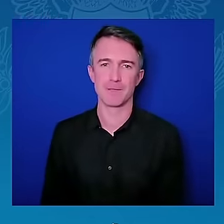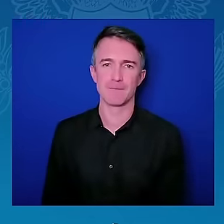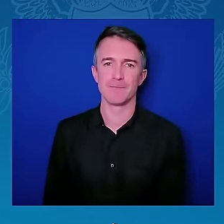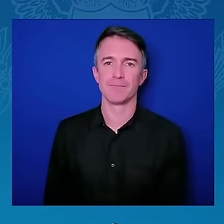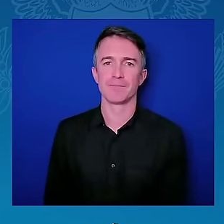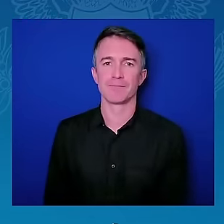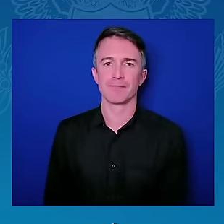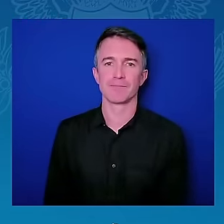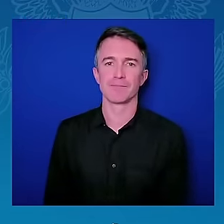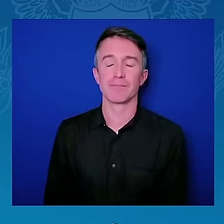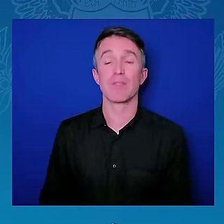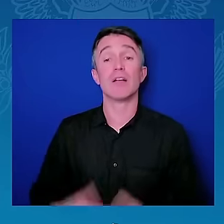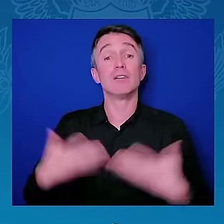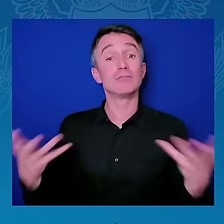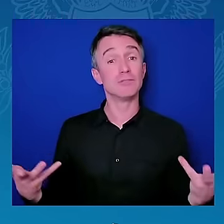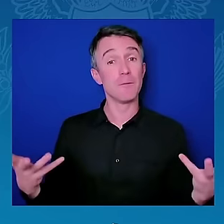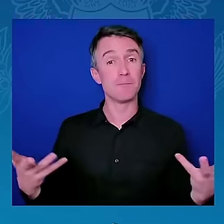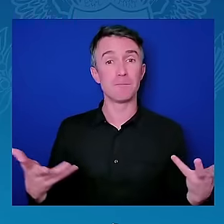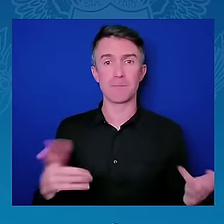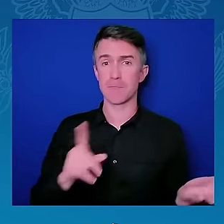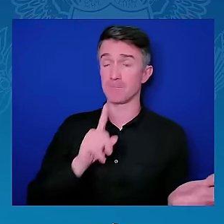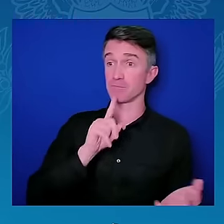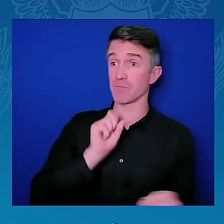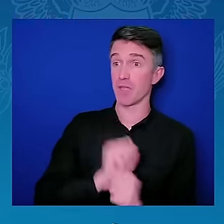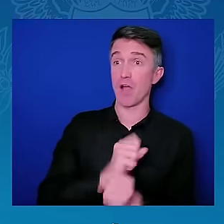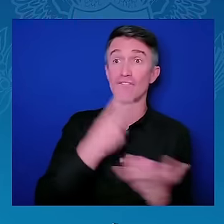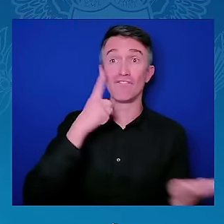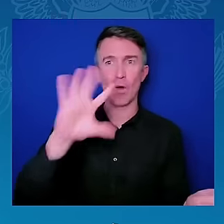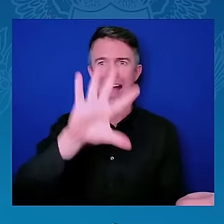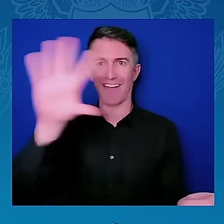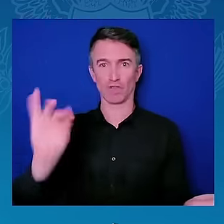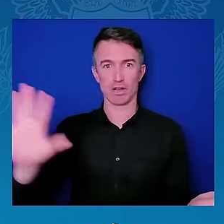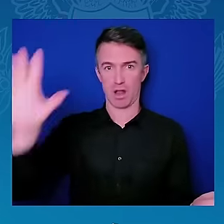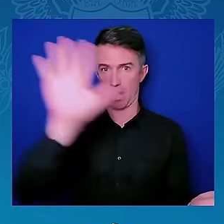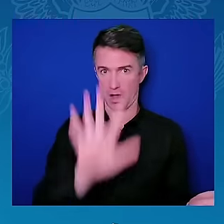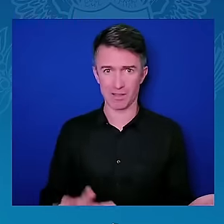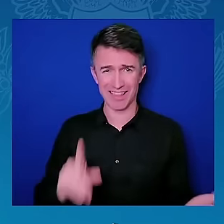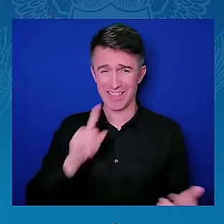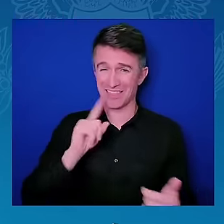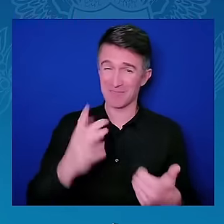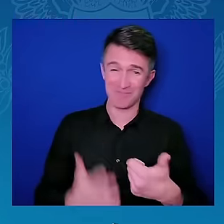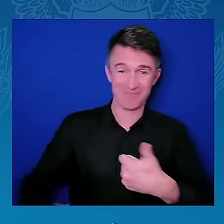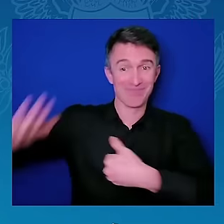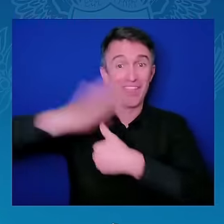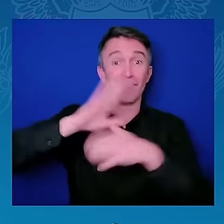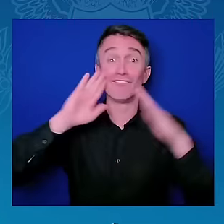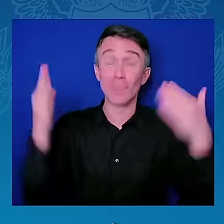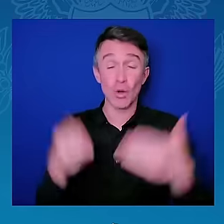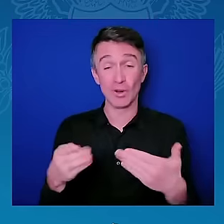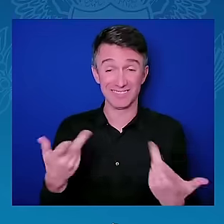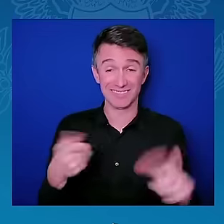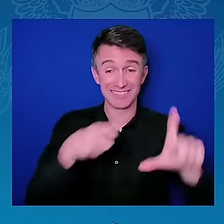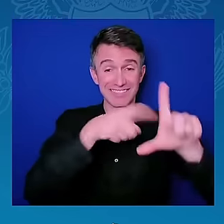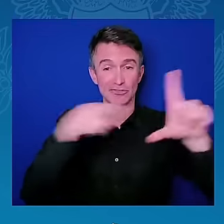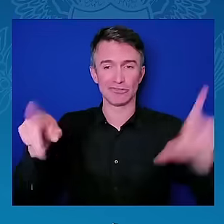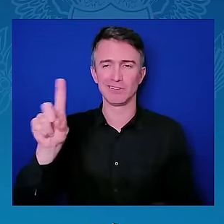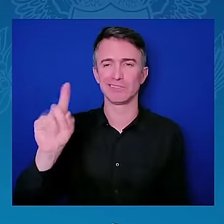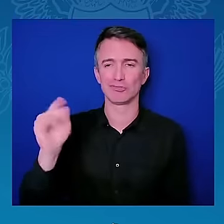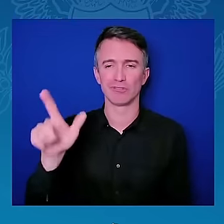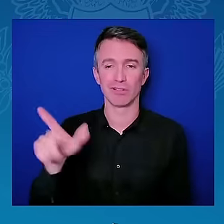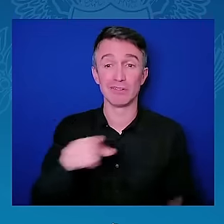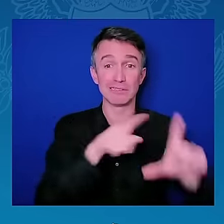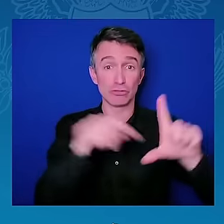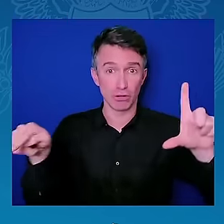continent. And I want to thank a few people who I know are here. Brad Smith is here. Michael Mibach is here. It